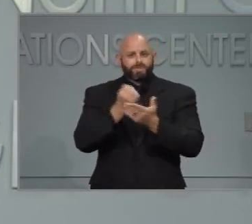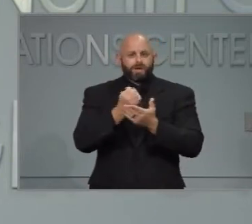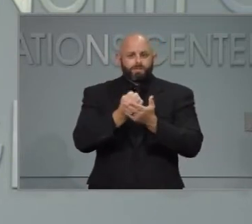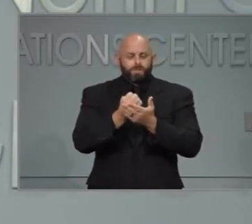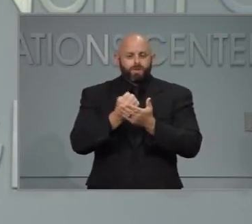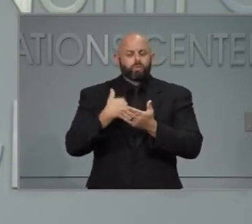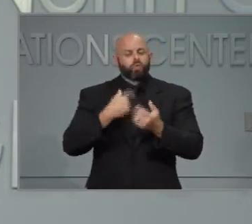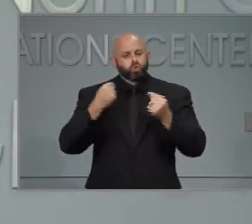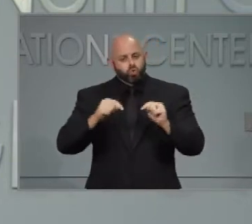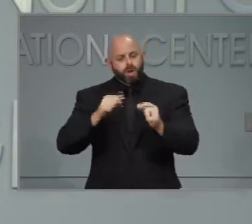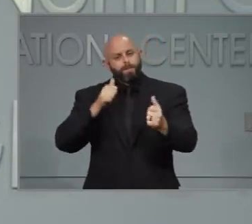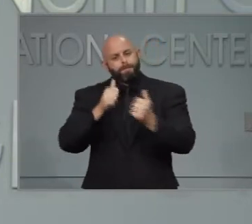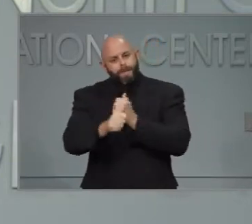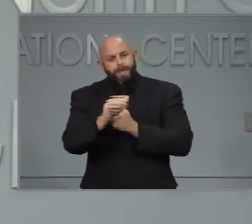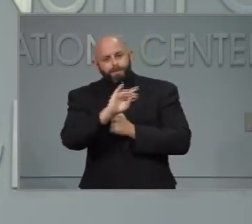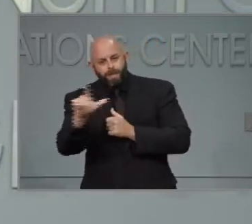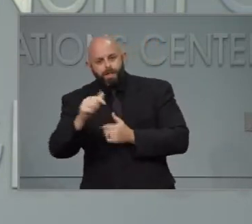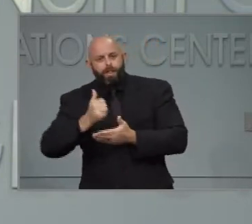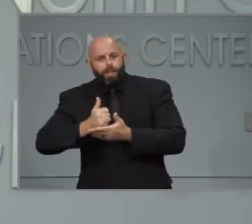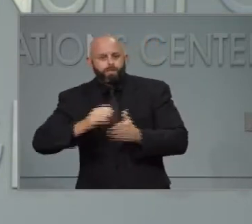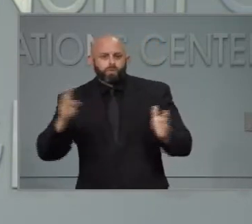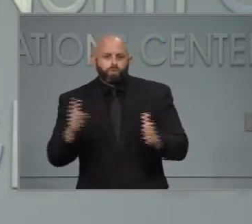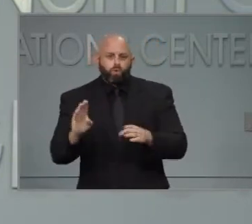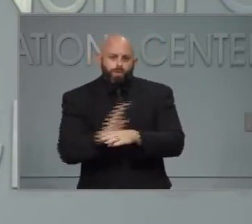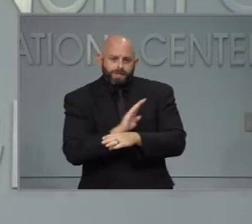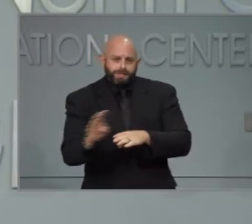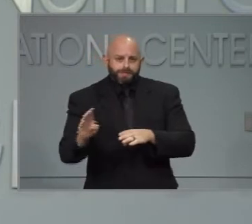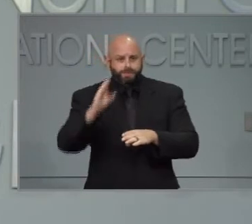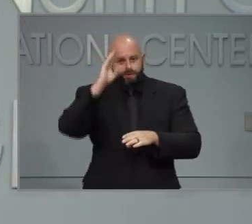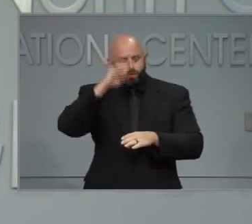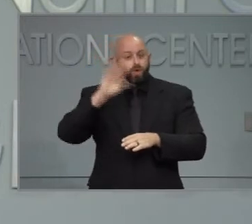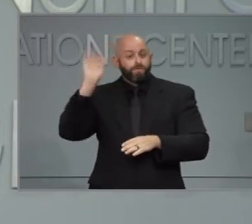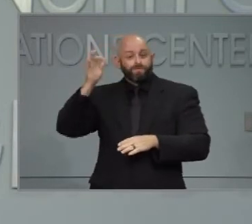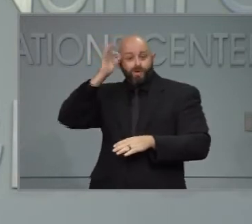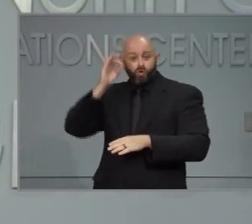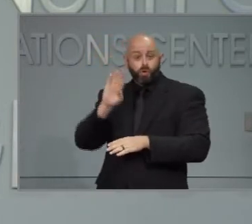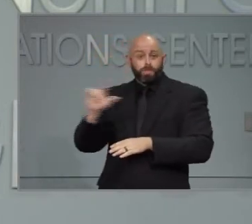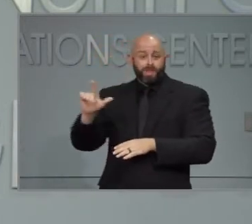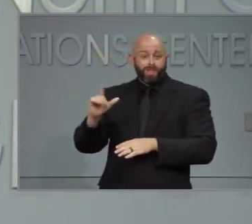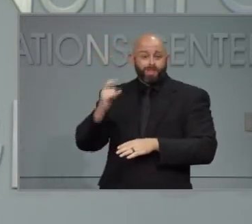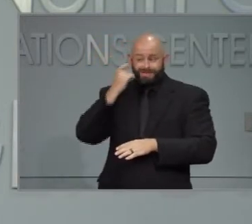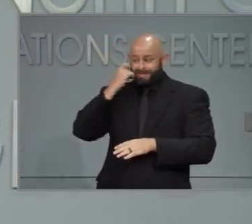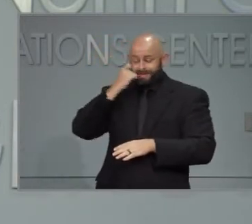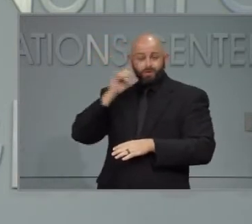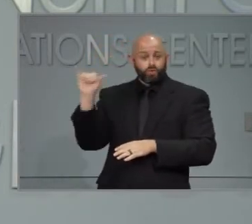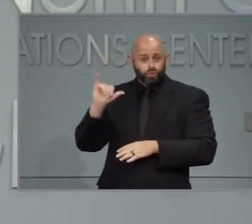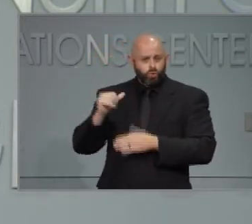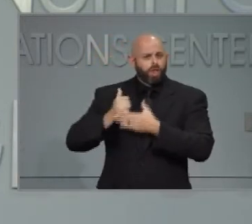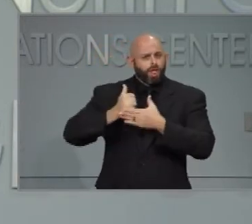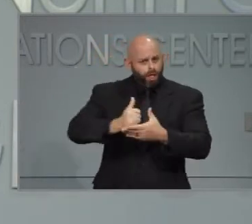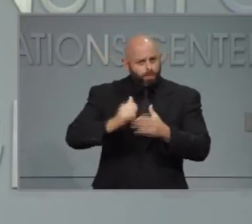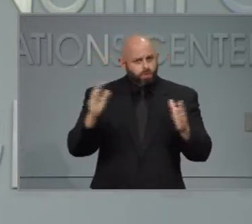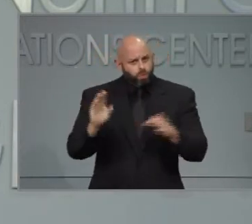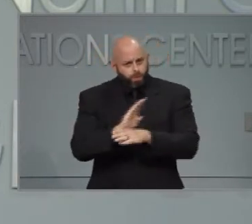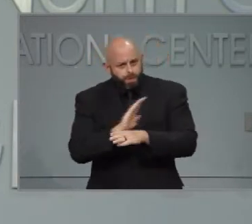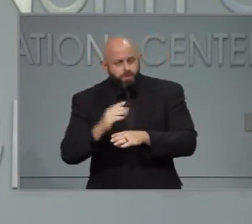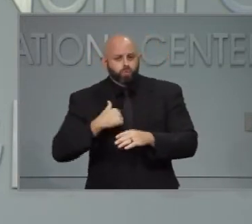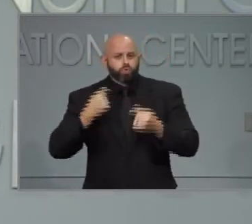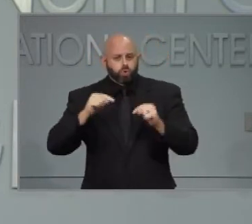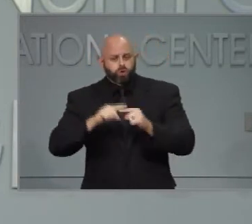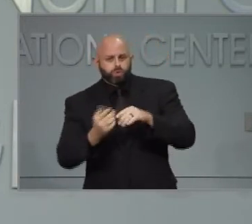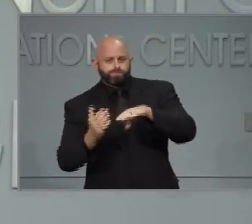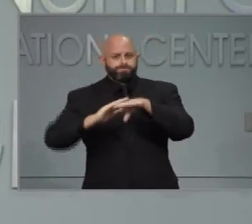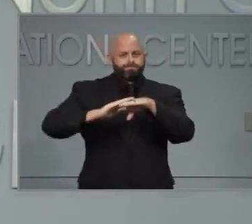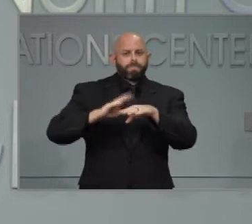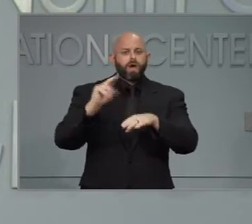in place to help small businesses. I know the federal relief package has done that. We've worked hard to provide unemployment benefits,